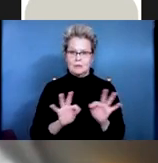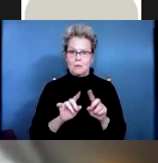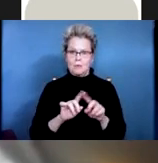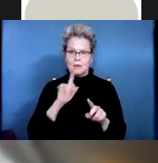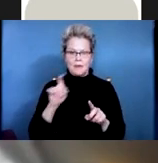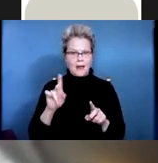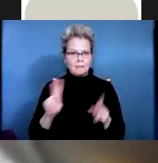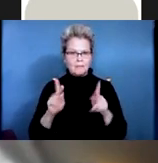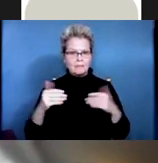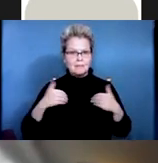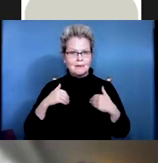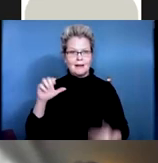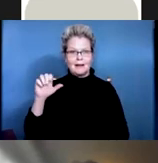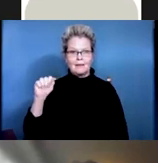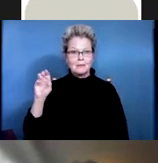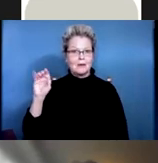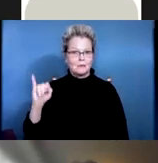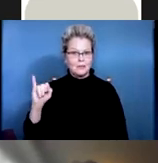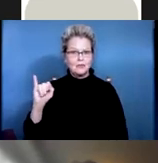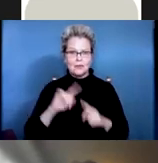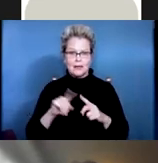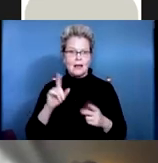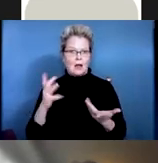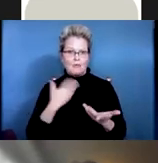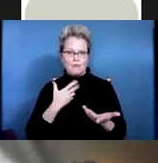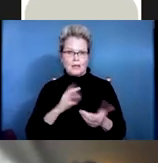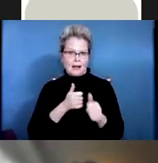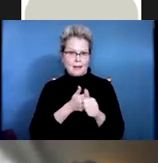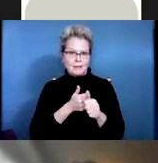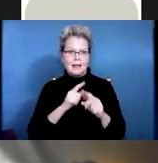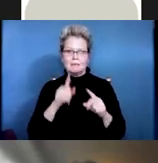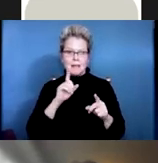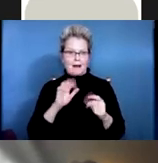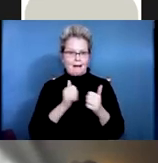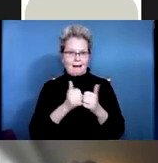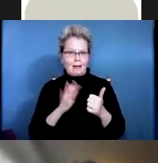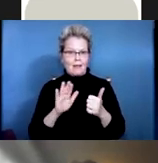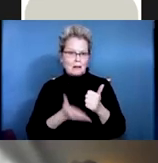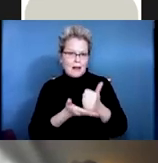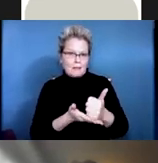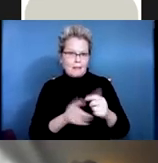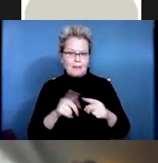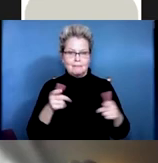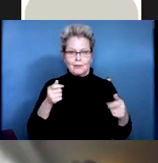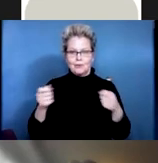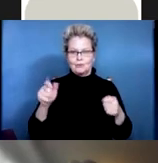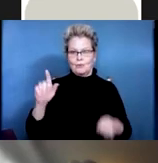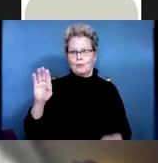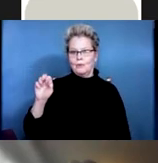who are up to date with what to do. And this certainly is a man is a lifelong endeavor handling this issue.